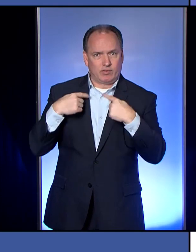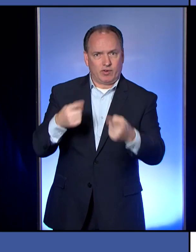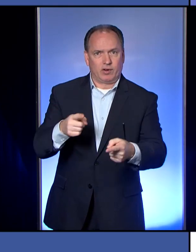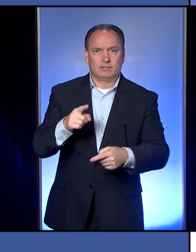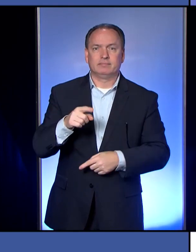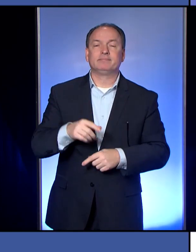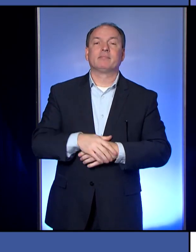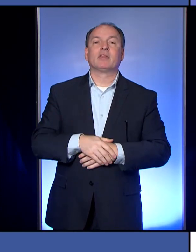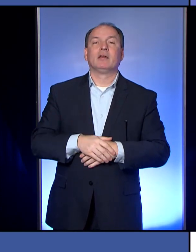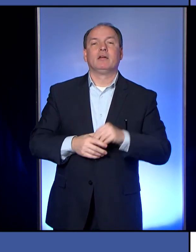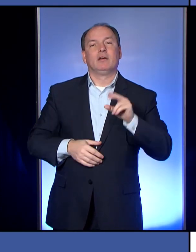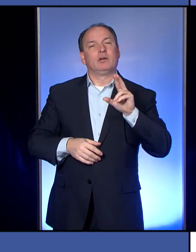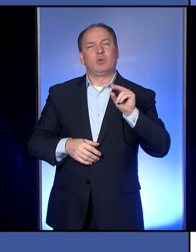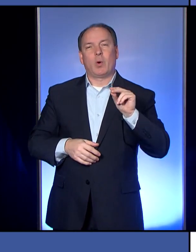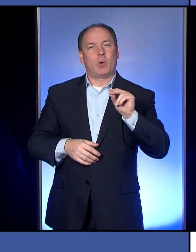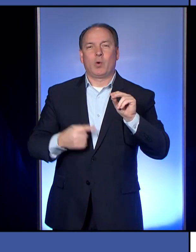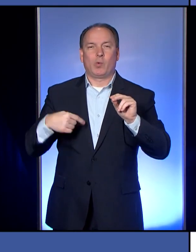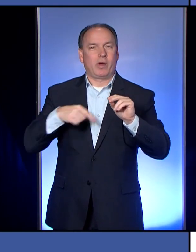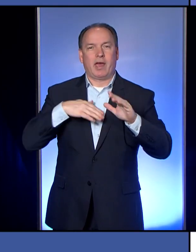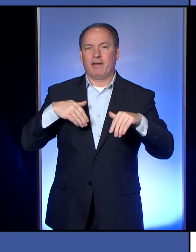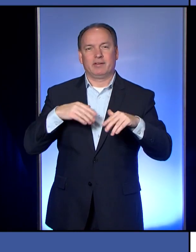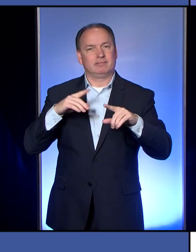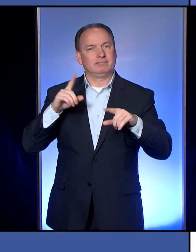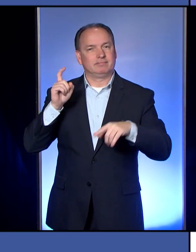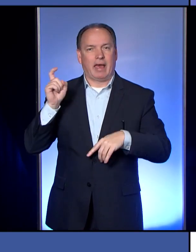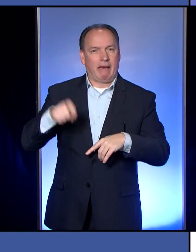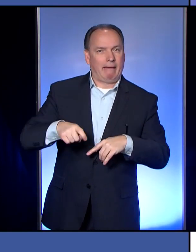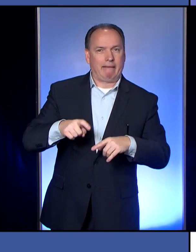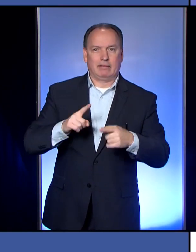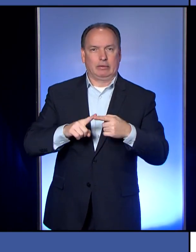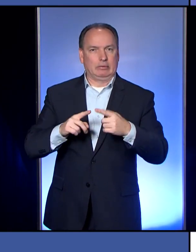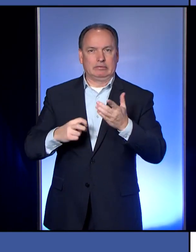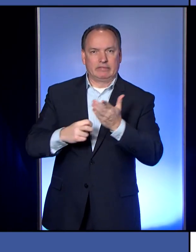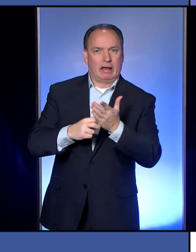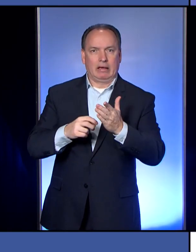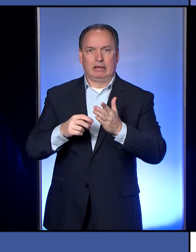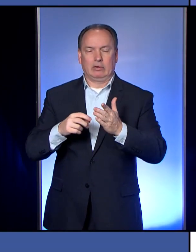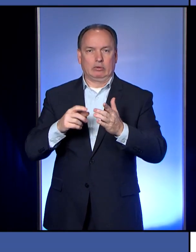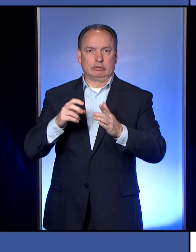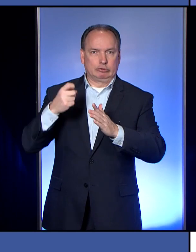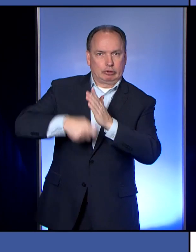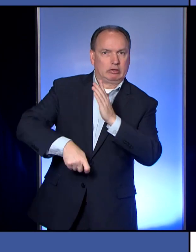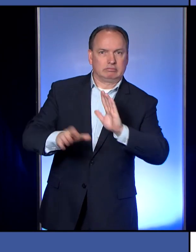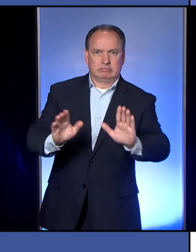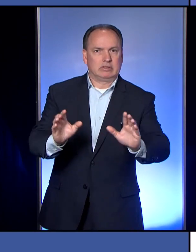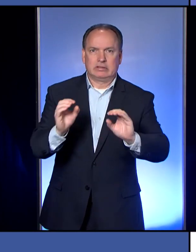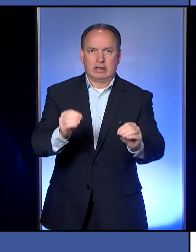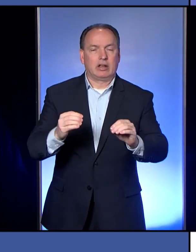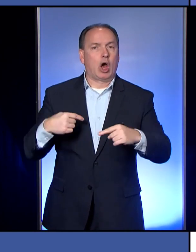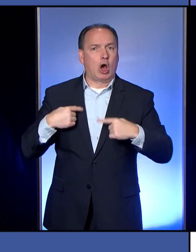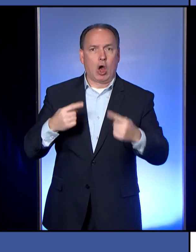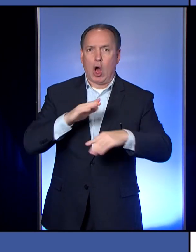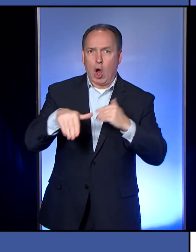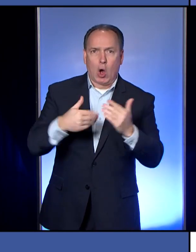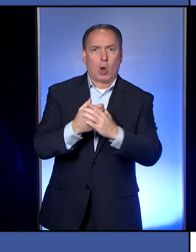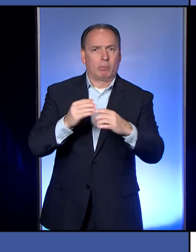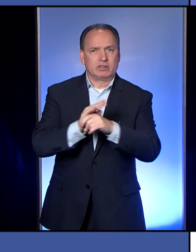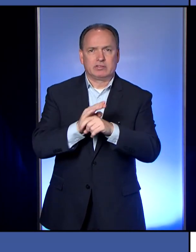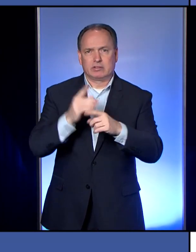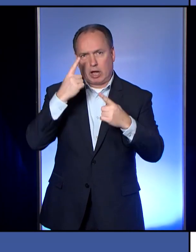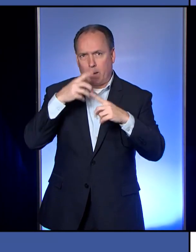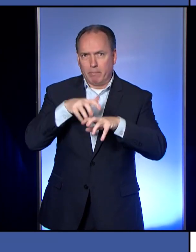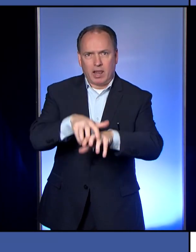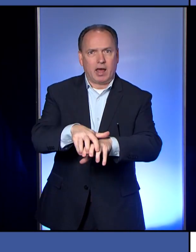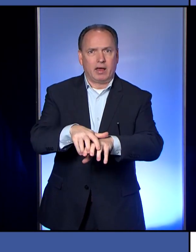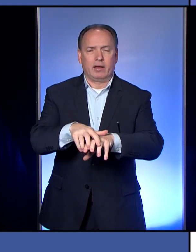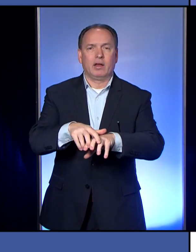once we go out there and meet with them, they have all become compliant. We had one business on like the first or